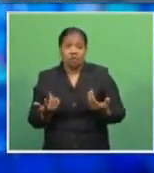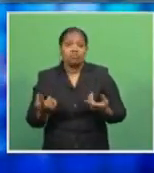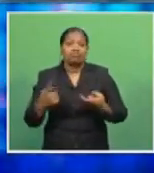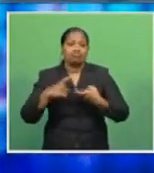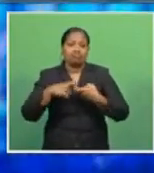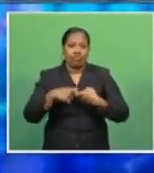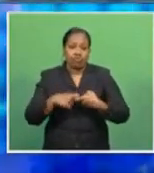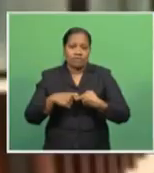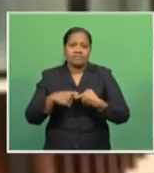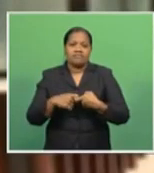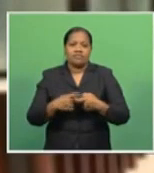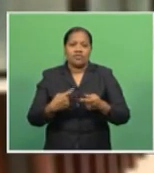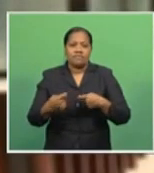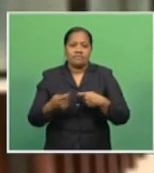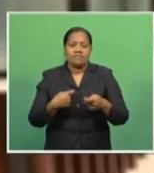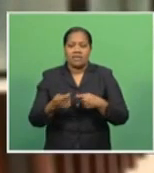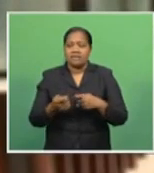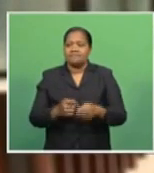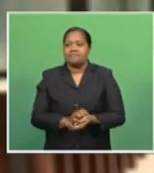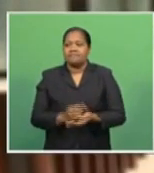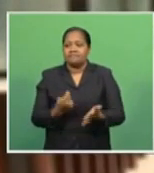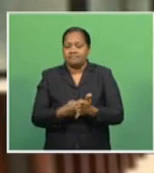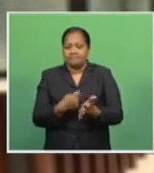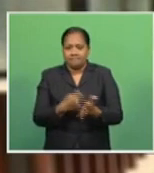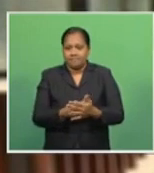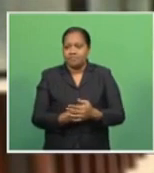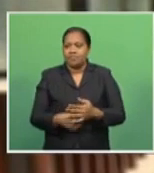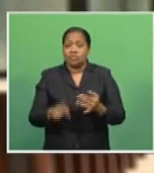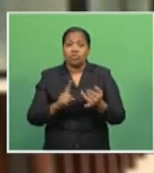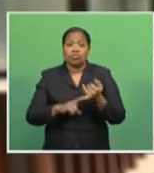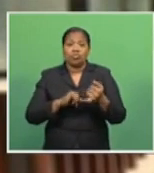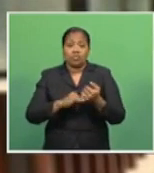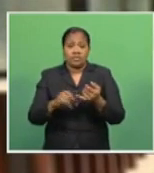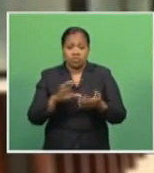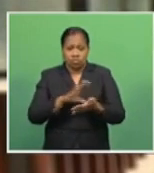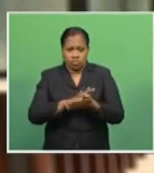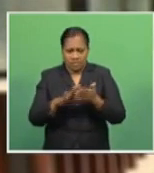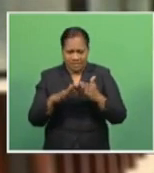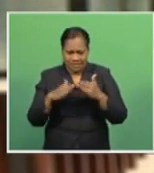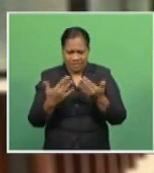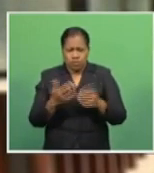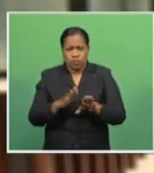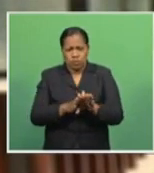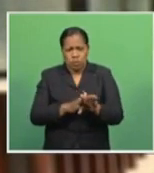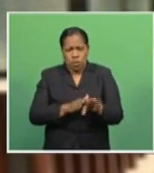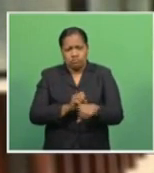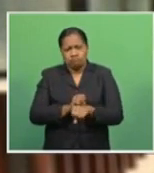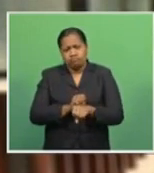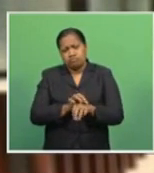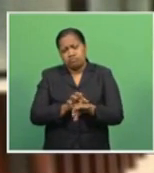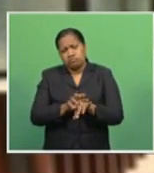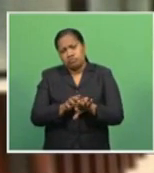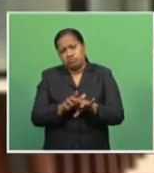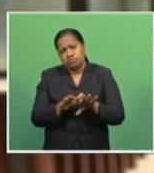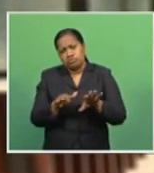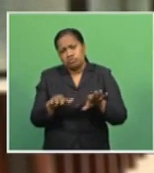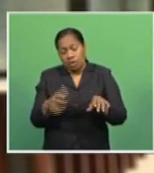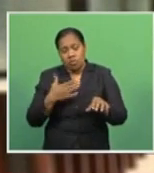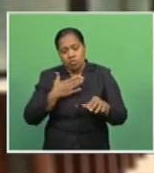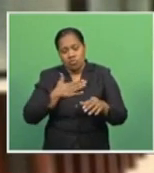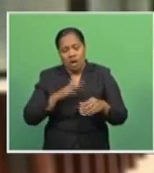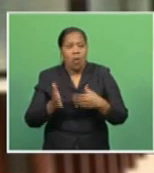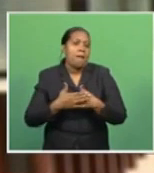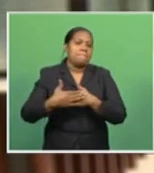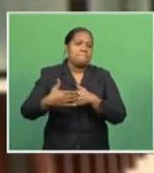money market. The U.S. dollar was on the back foot today as the slowing spread of coronavirus and moves to reopen economies